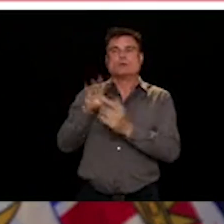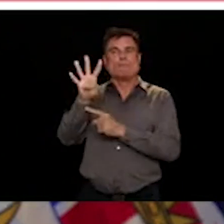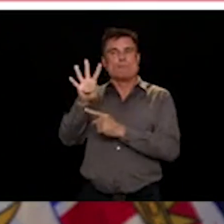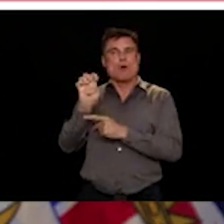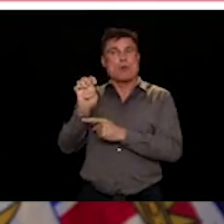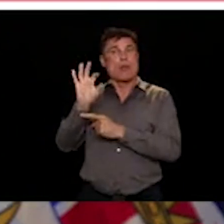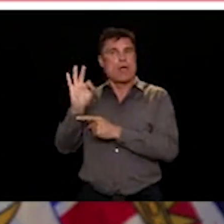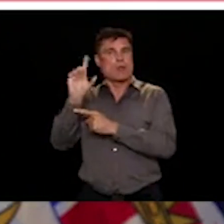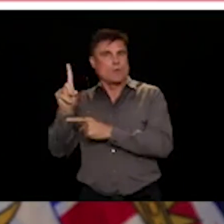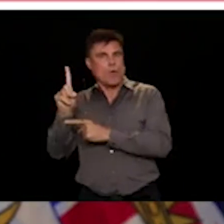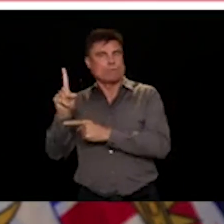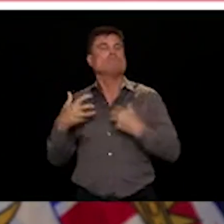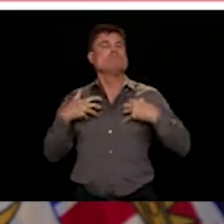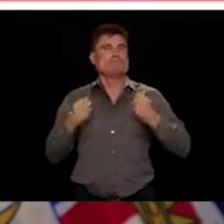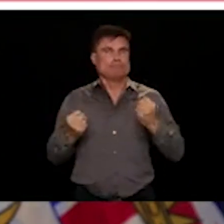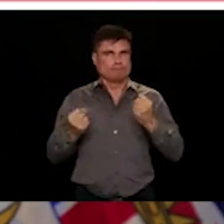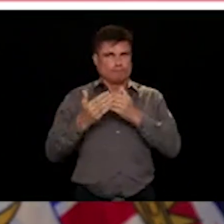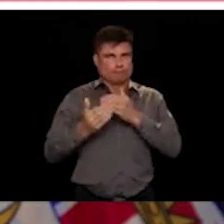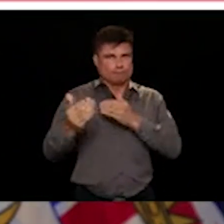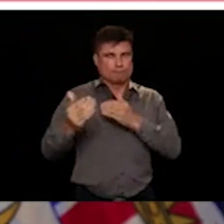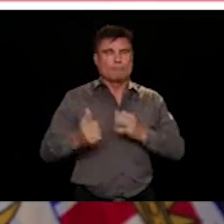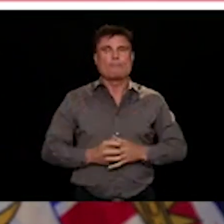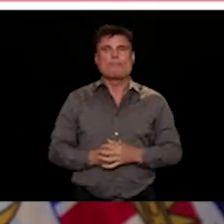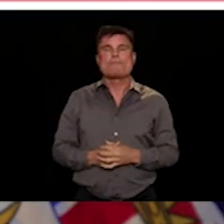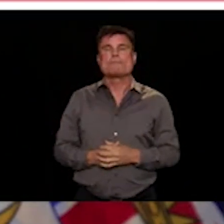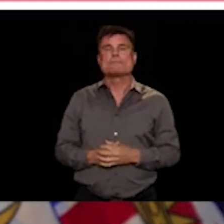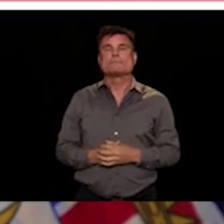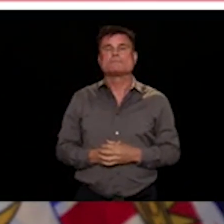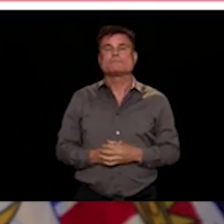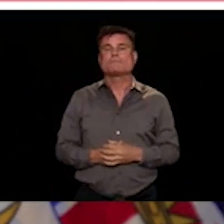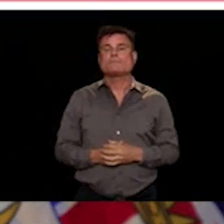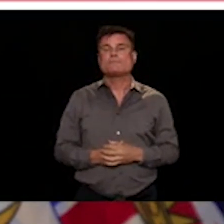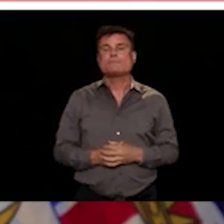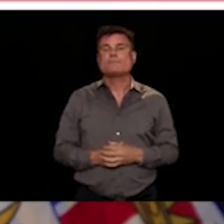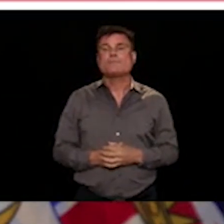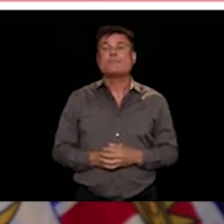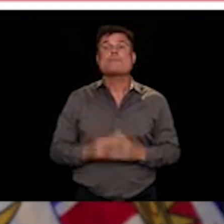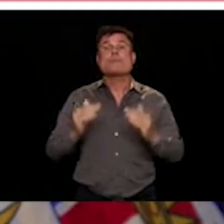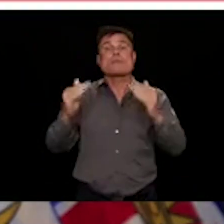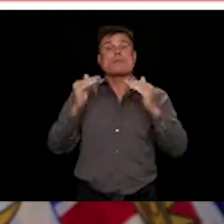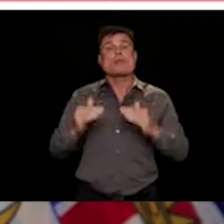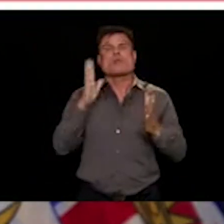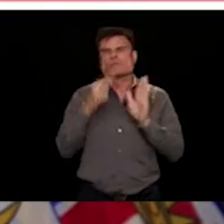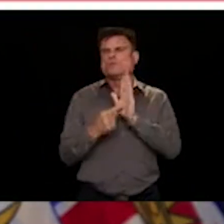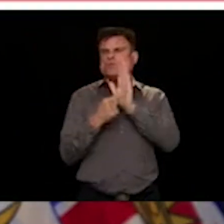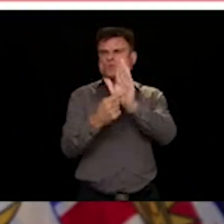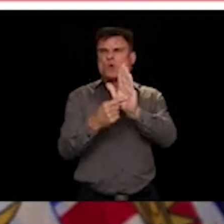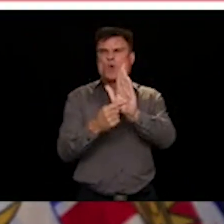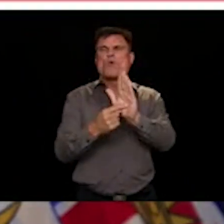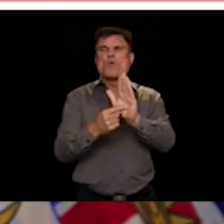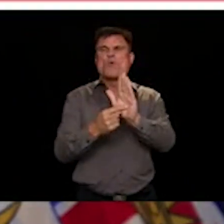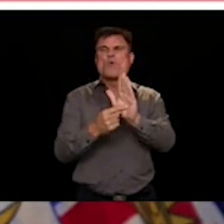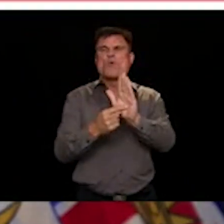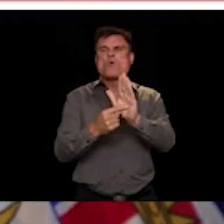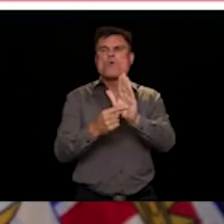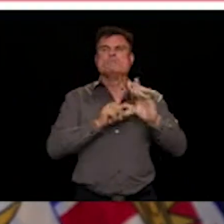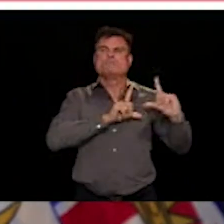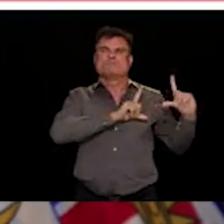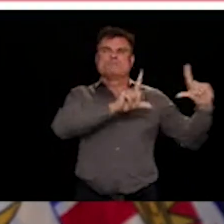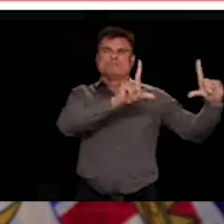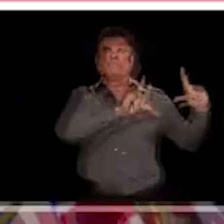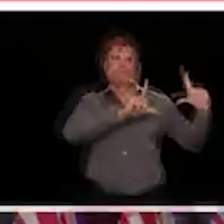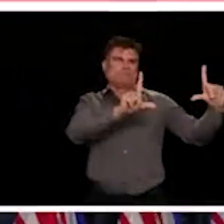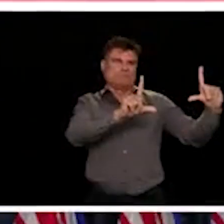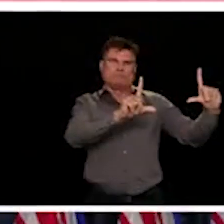So I'm going to move into our modeling as we're talking about it. This is our going